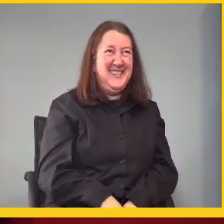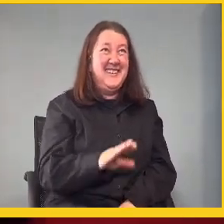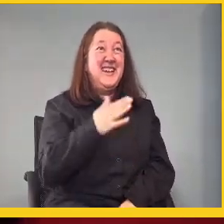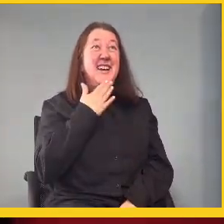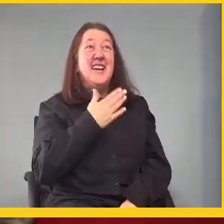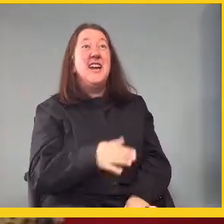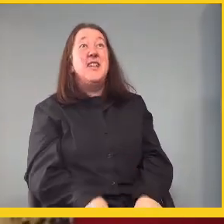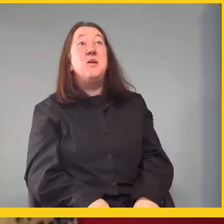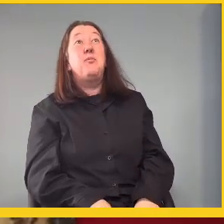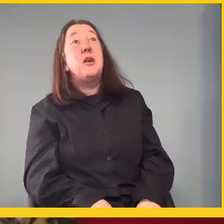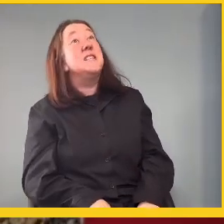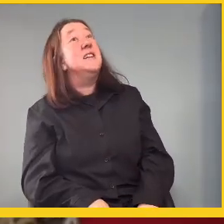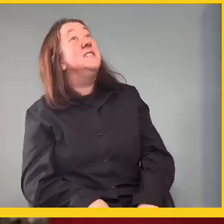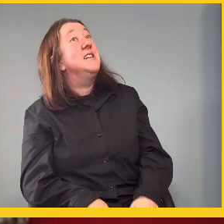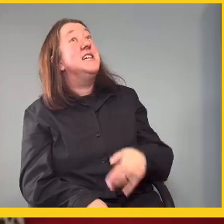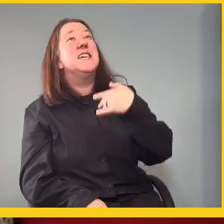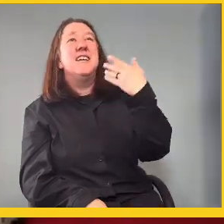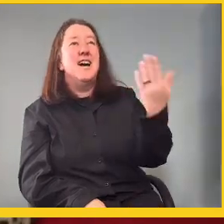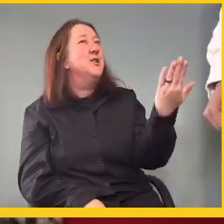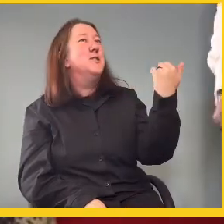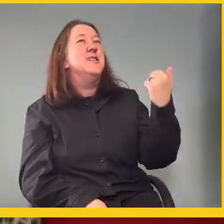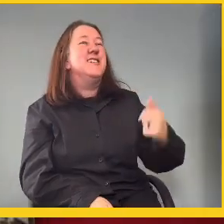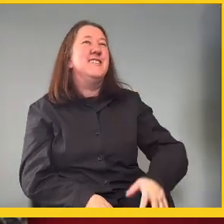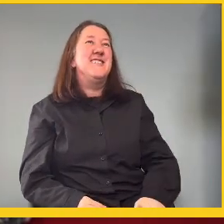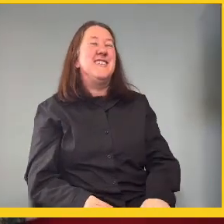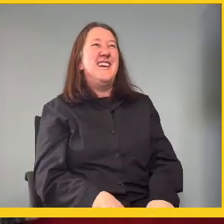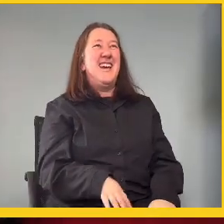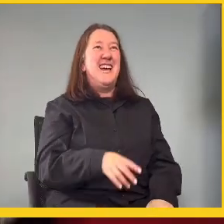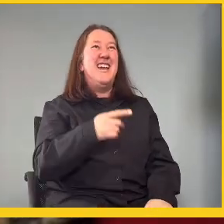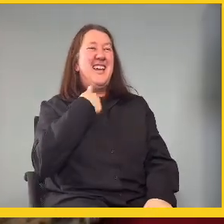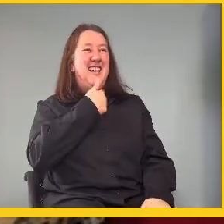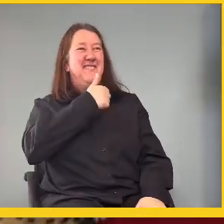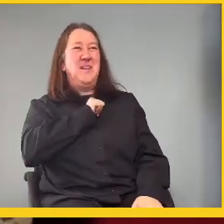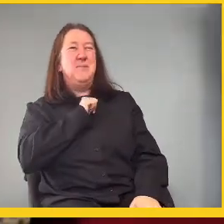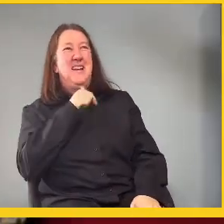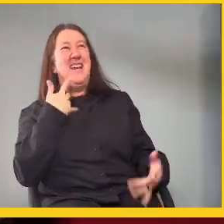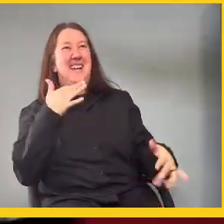Thank you so much. Thank you so much. did it and now you did it. And then I did it. Thank you so much. Thank you.